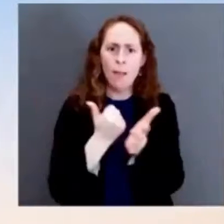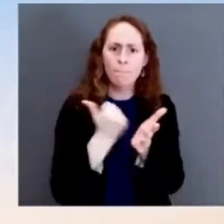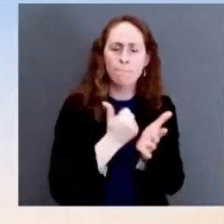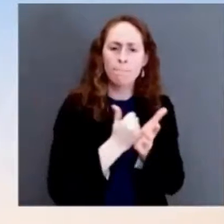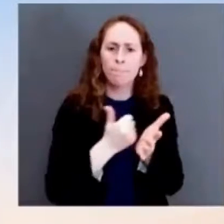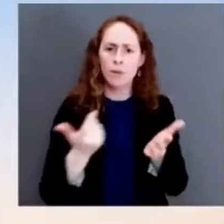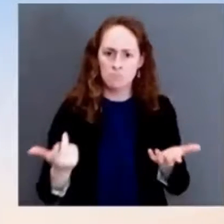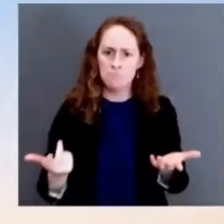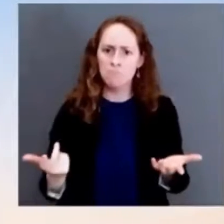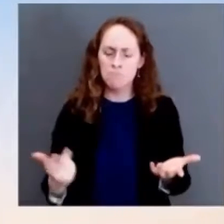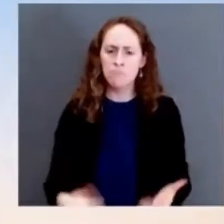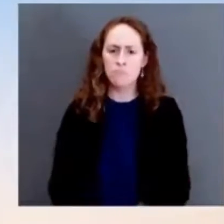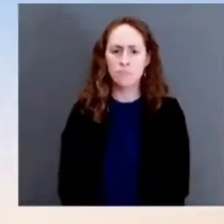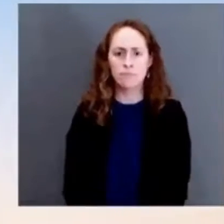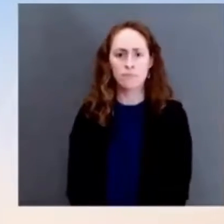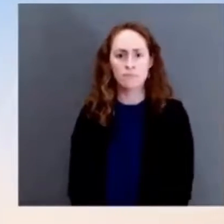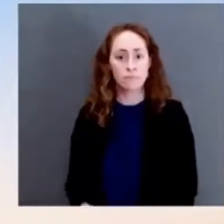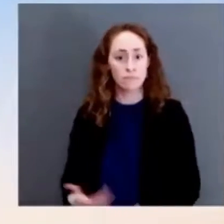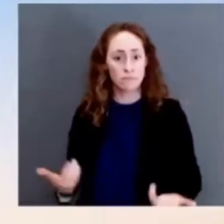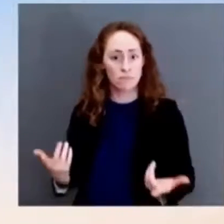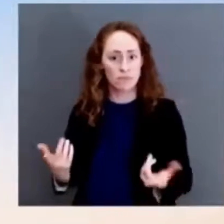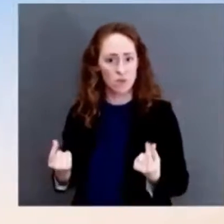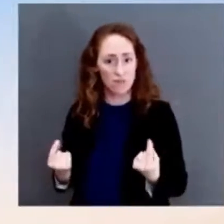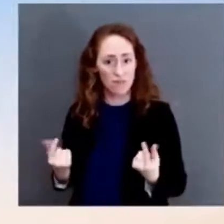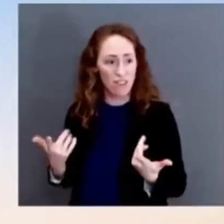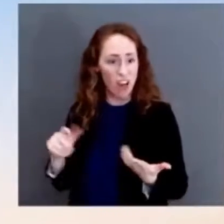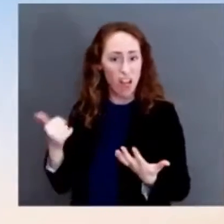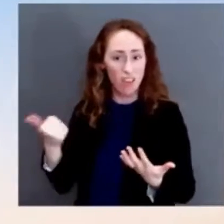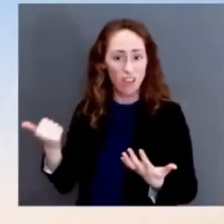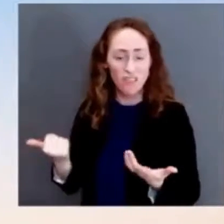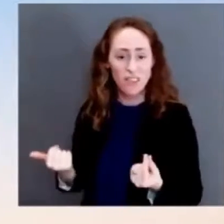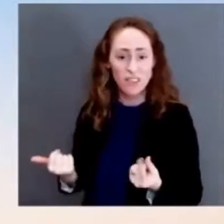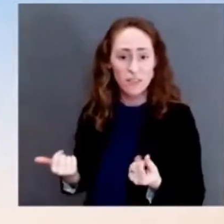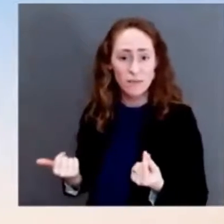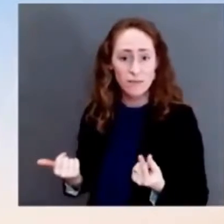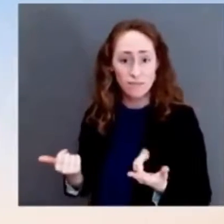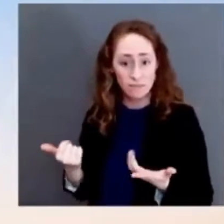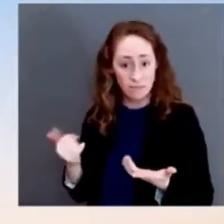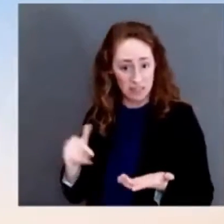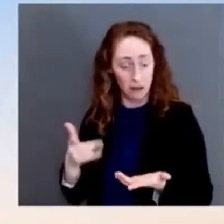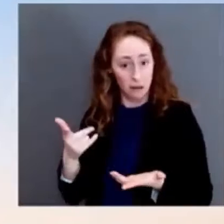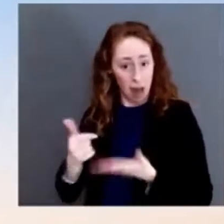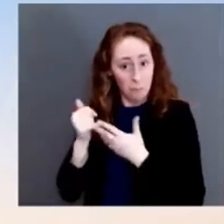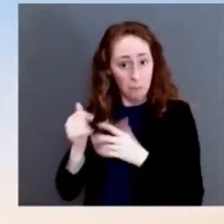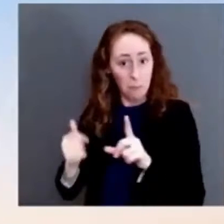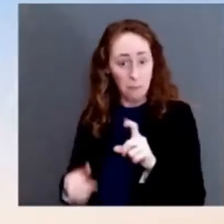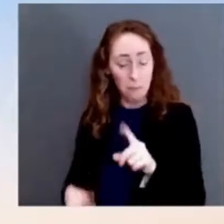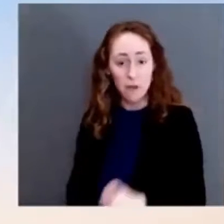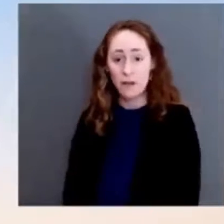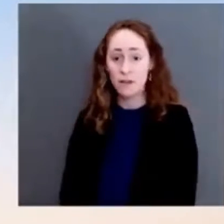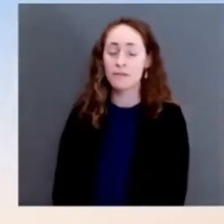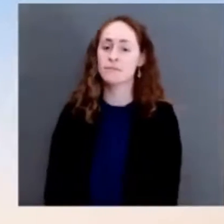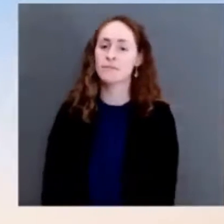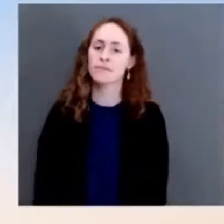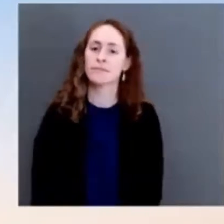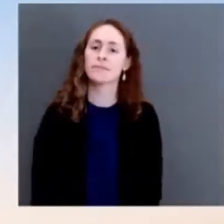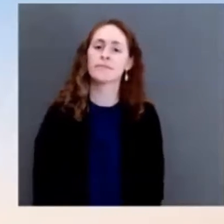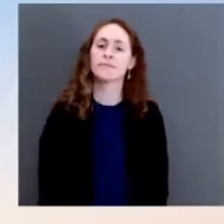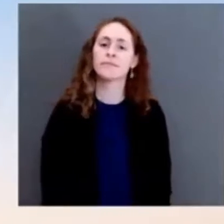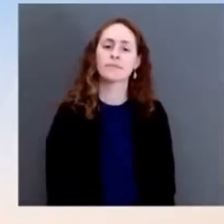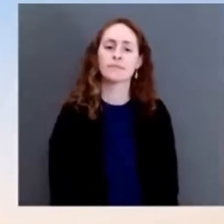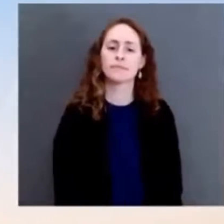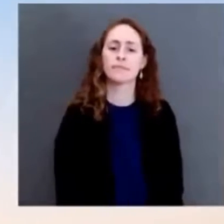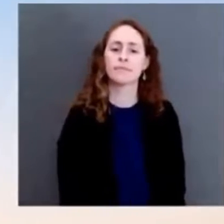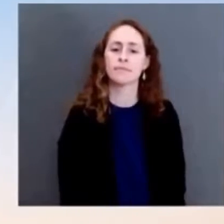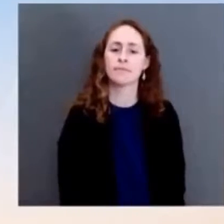forces in part because of the spike in gun violence, something that continues to be a concern. And we sent them — the Department of Justice, I should say — sent them